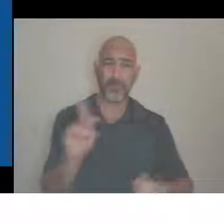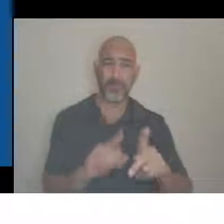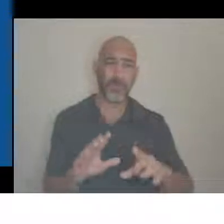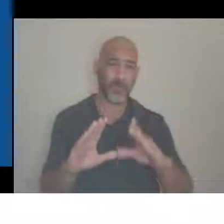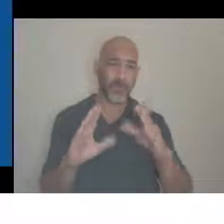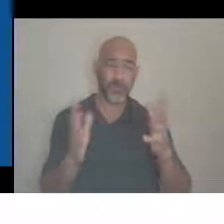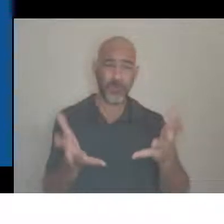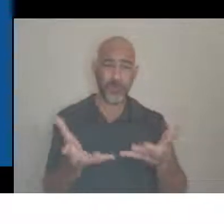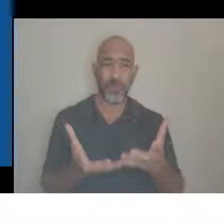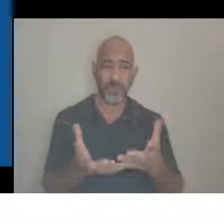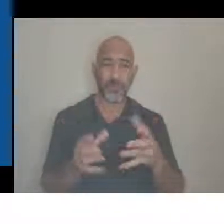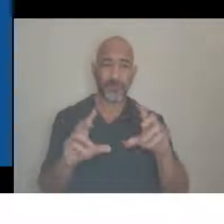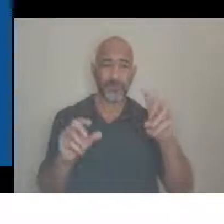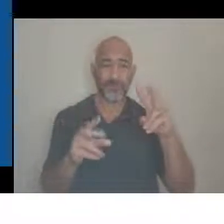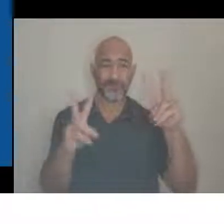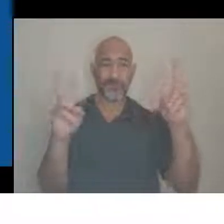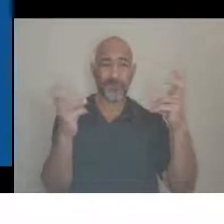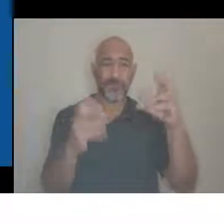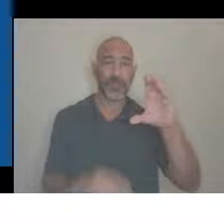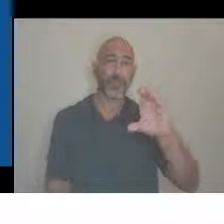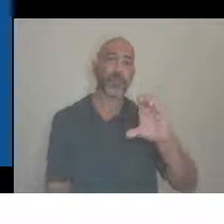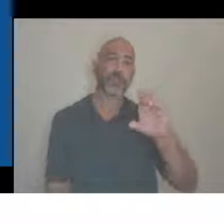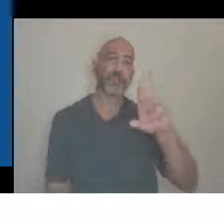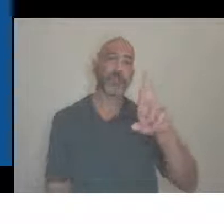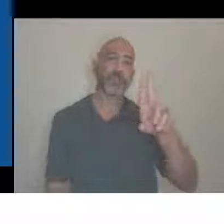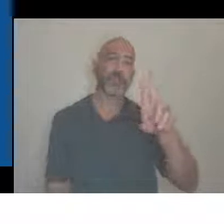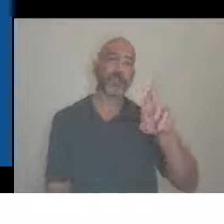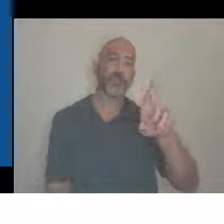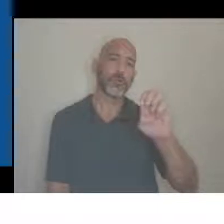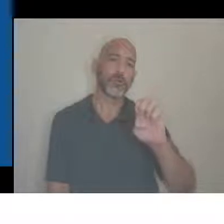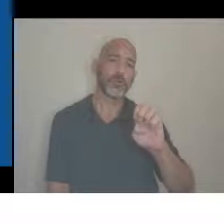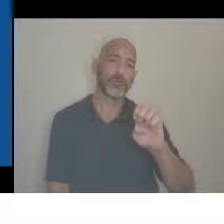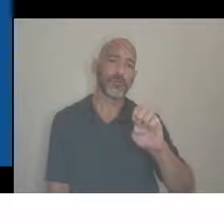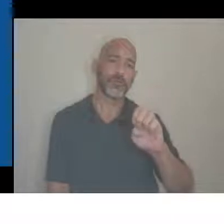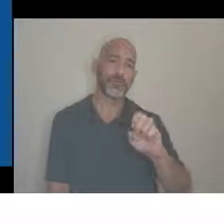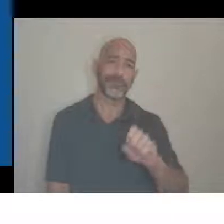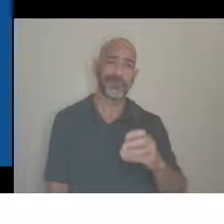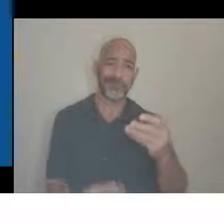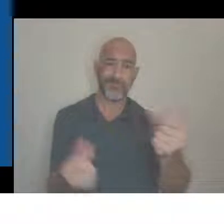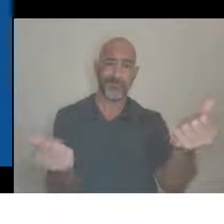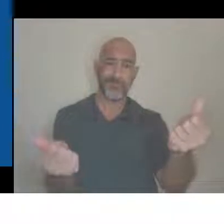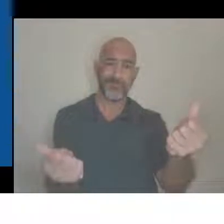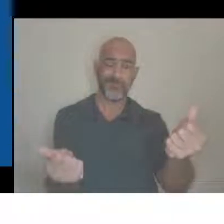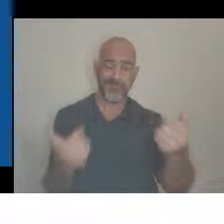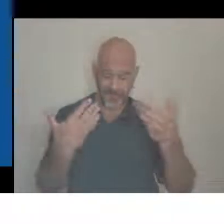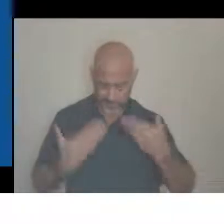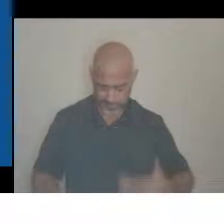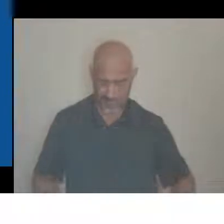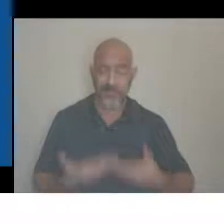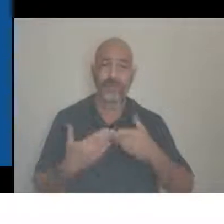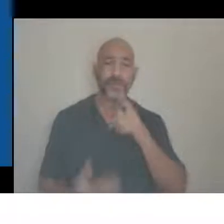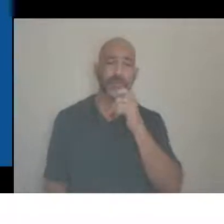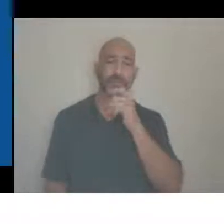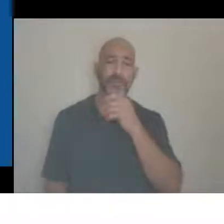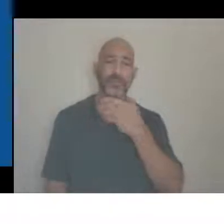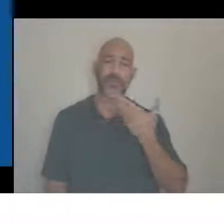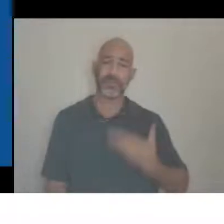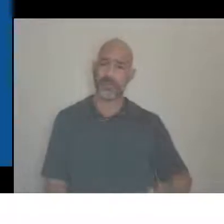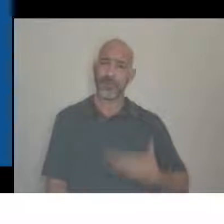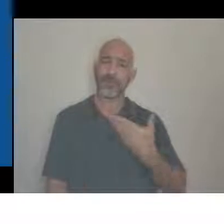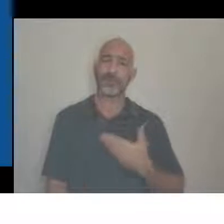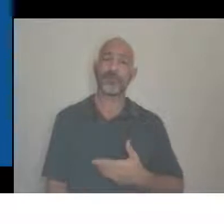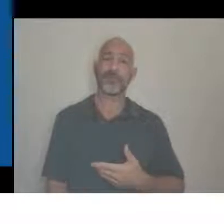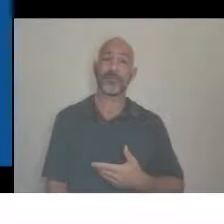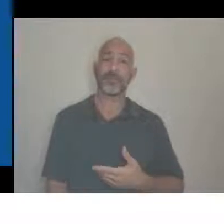are. This is part of their identity. And part of respecting people is respecting the whole person,